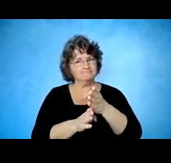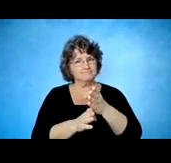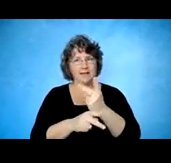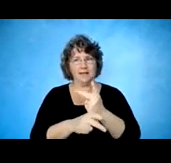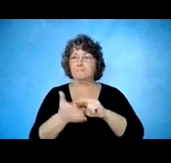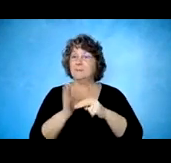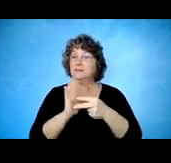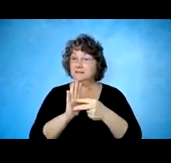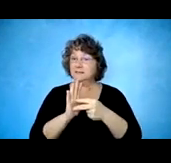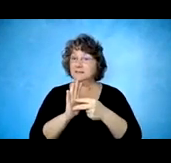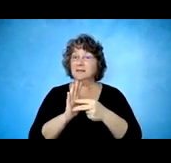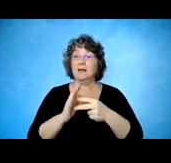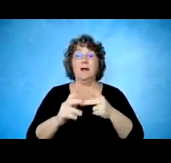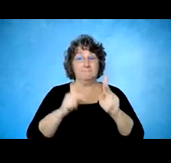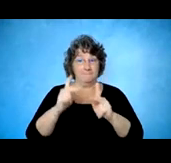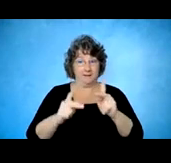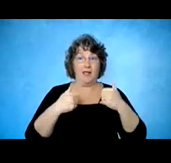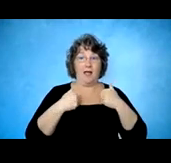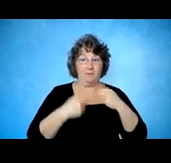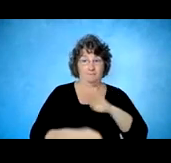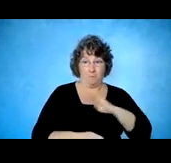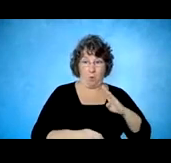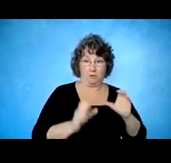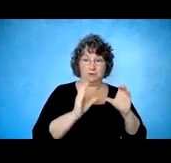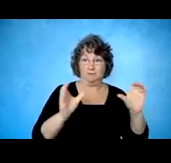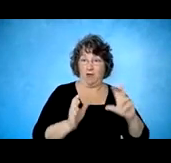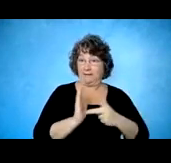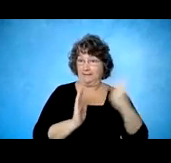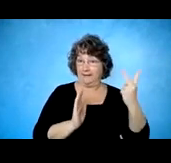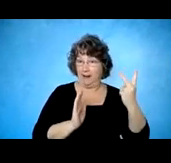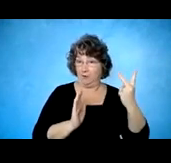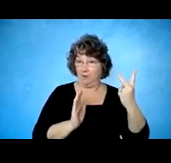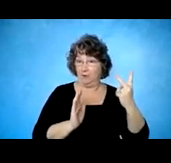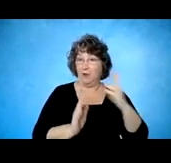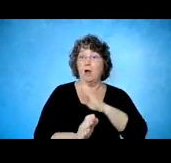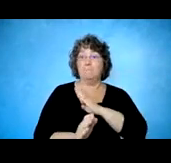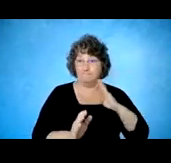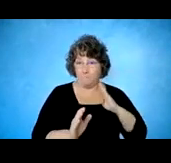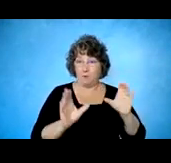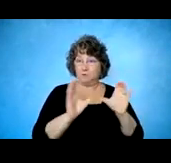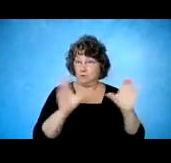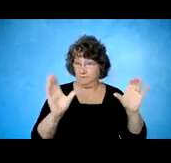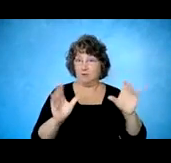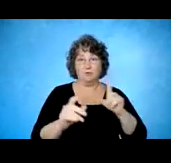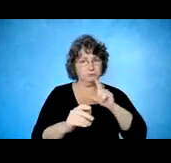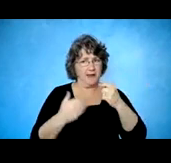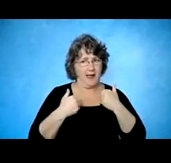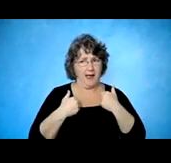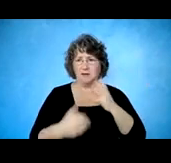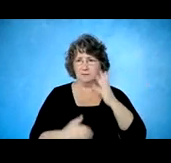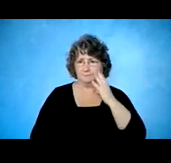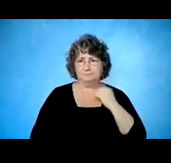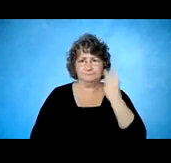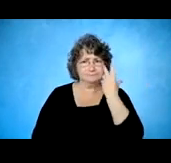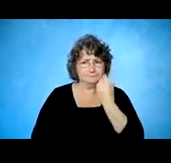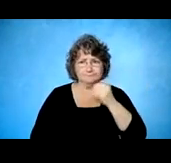double board certified, with tremendous amount of experience. And this is what this slide projects, the amount of depth that